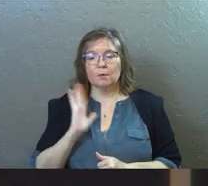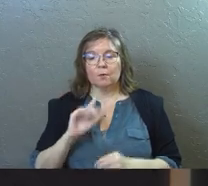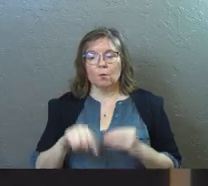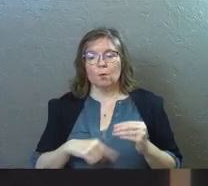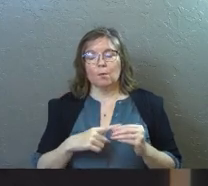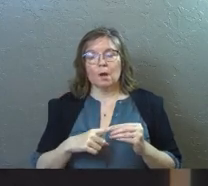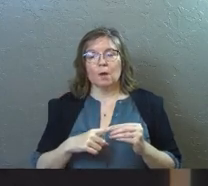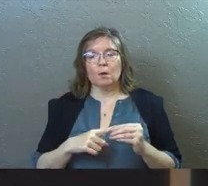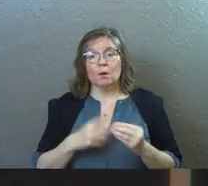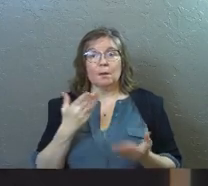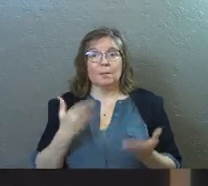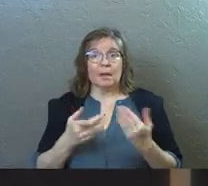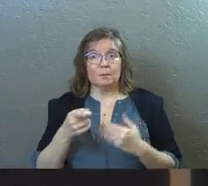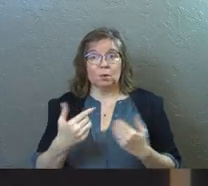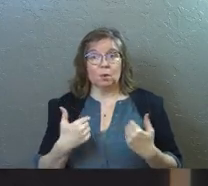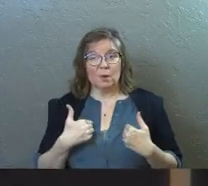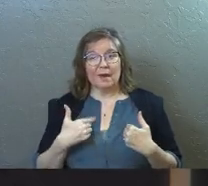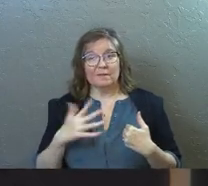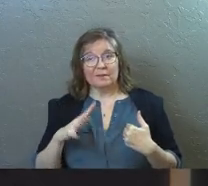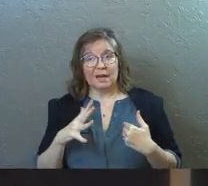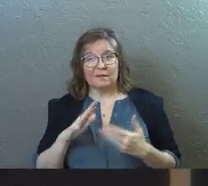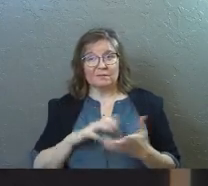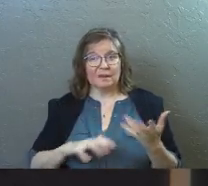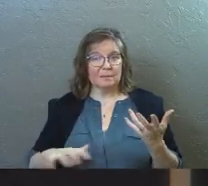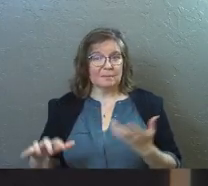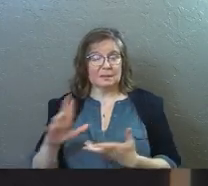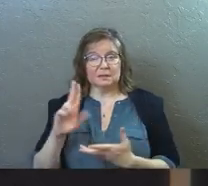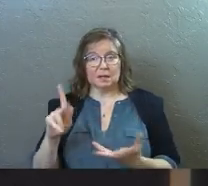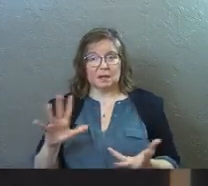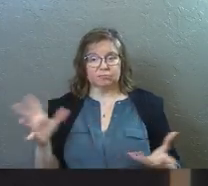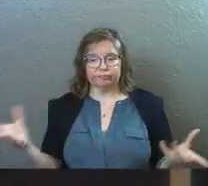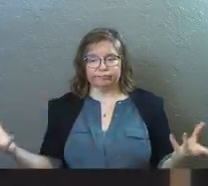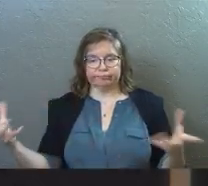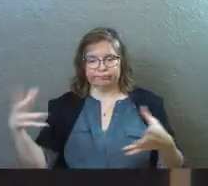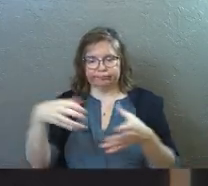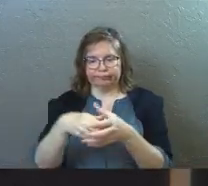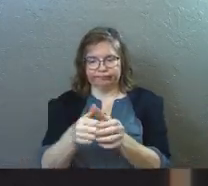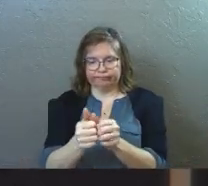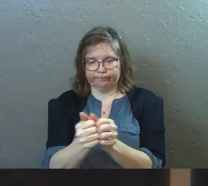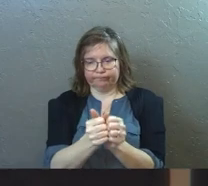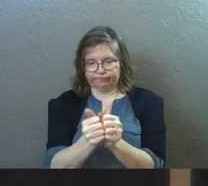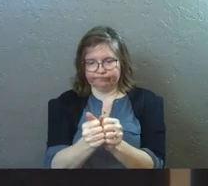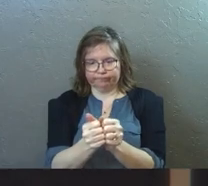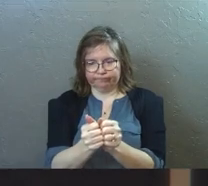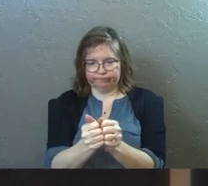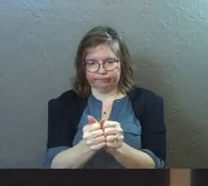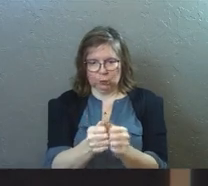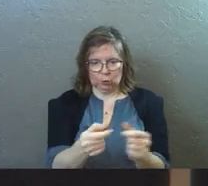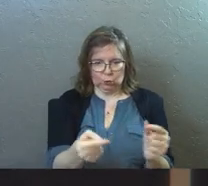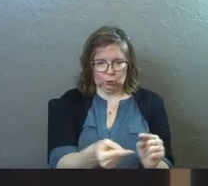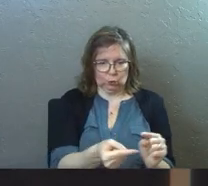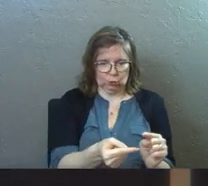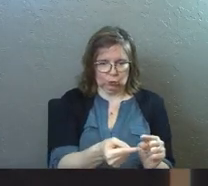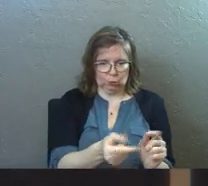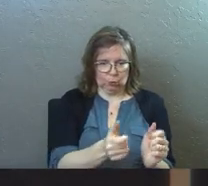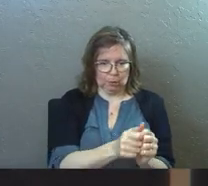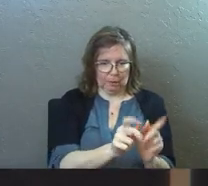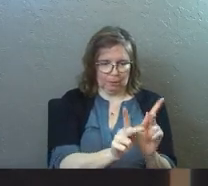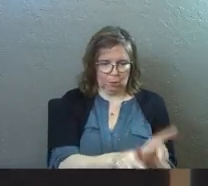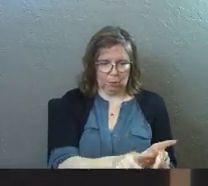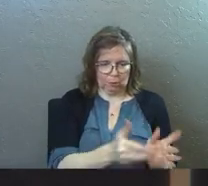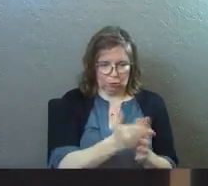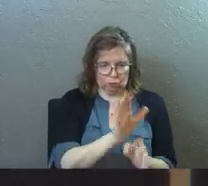earlier about the fact that maybe you have kind of mixed it all up into the same bucket of spiritual stuff and you see it is